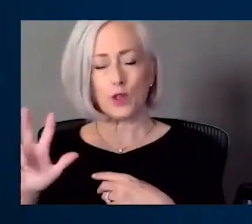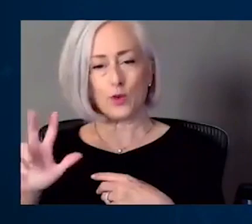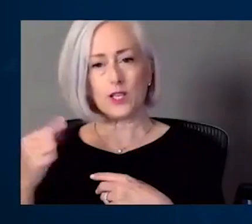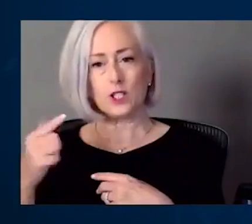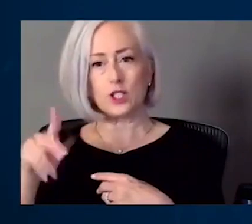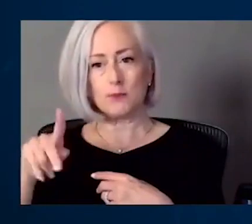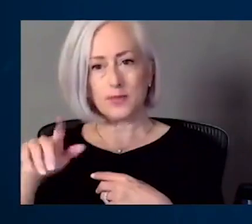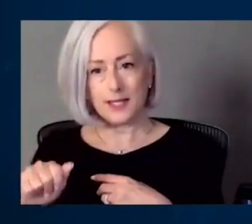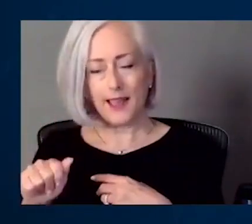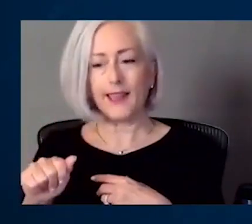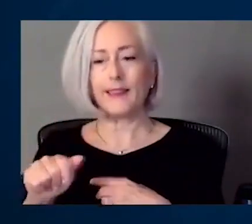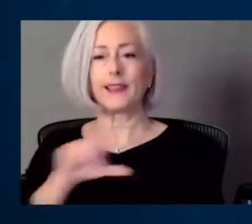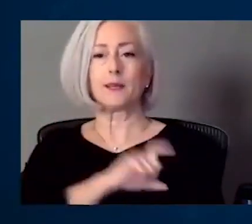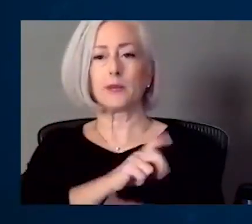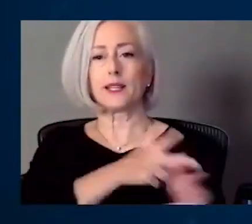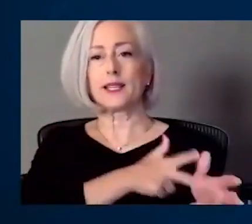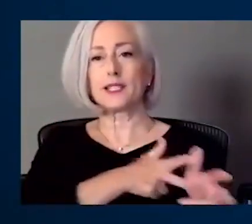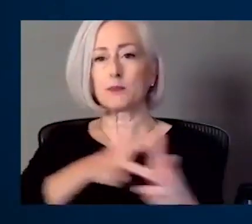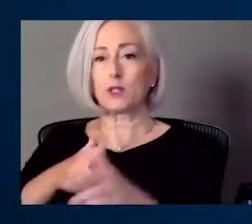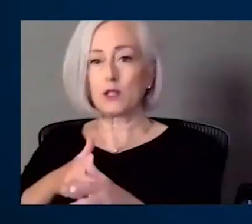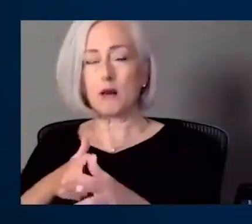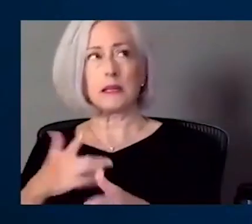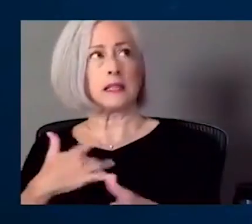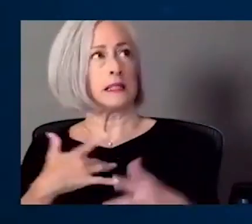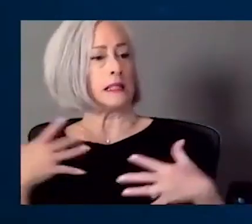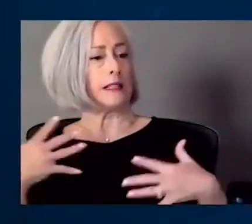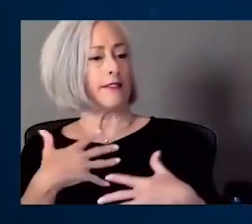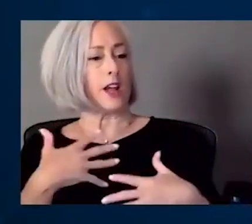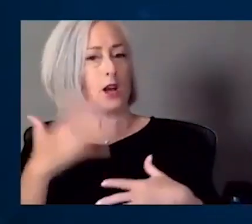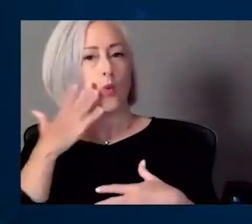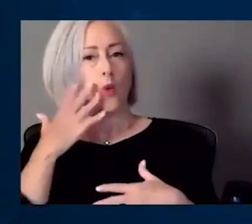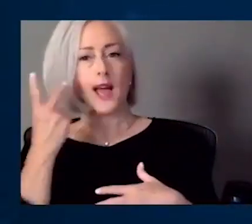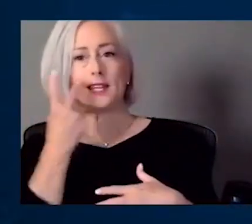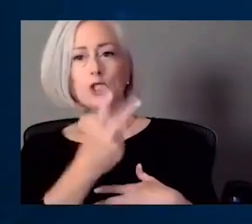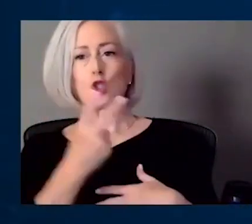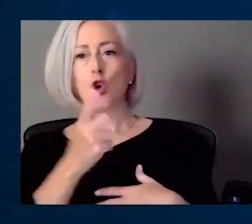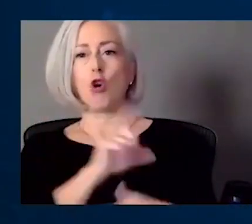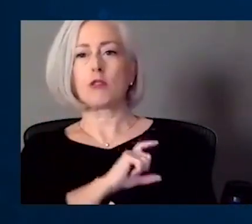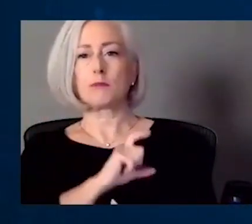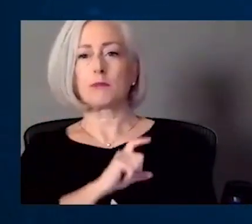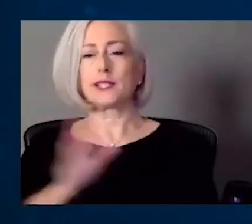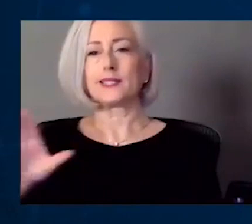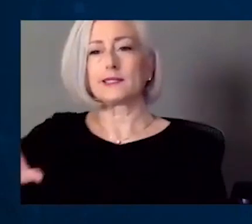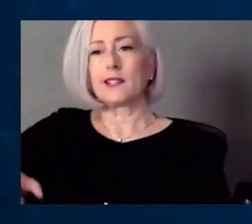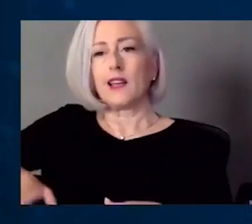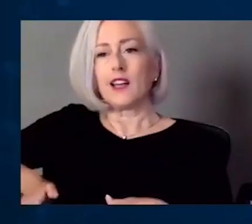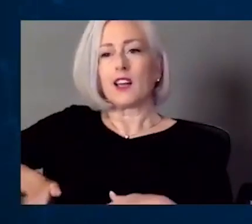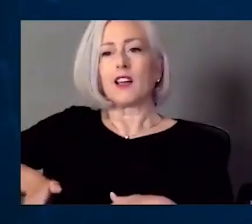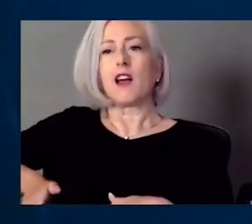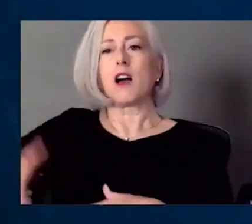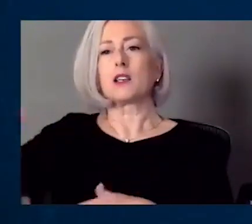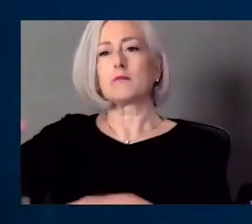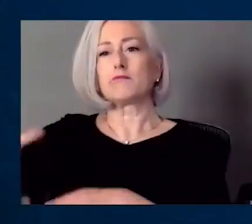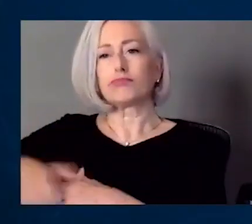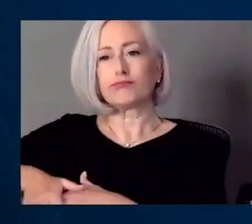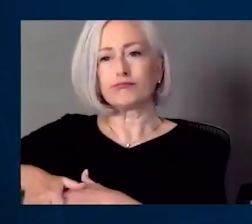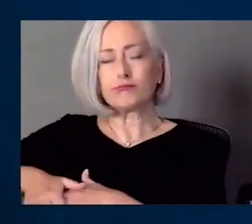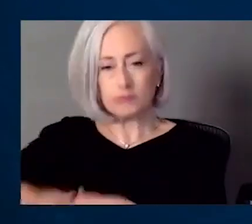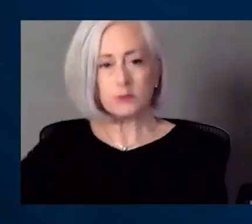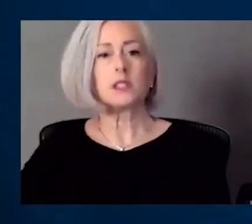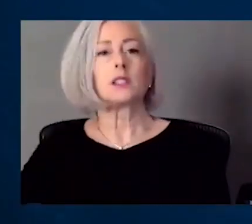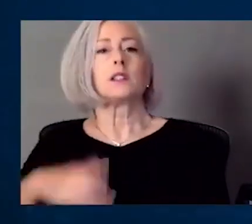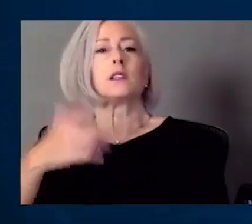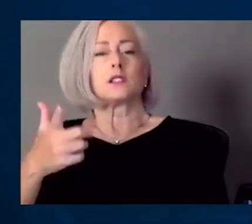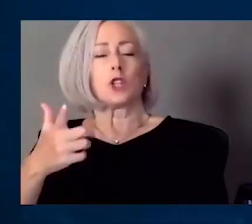because the police officer had his hand on his gun. I need to listen, learn and respond based upon what people who